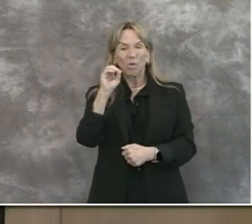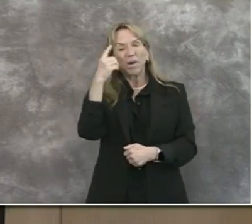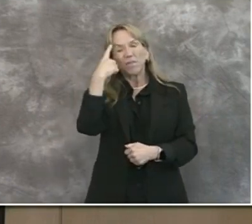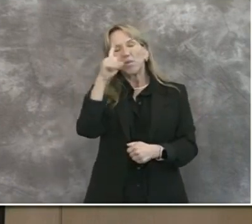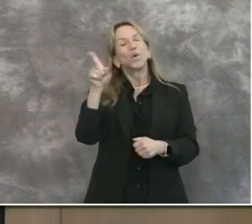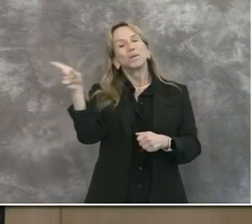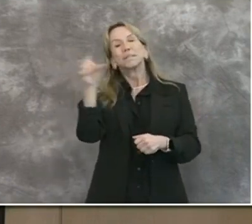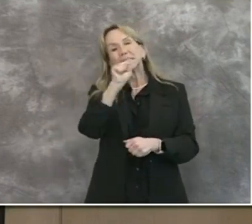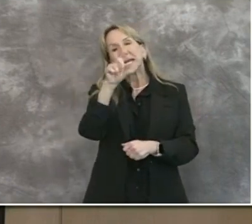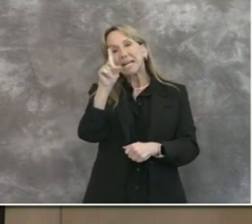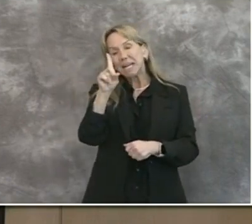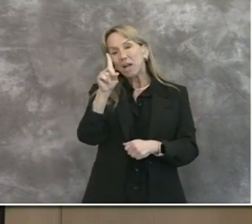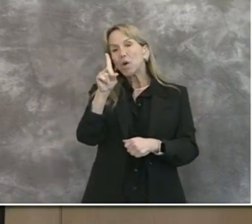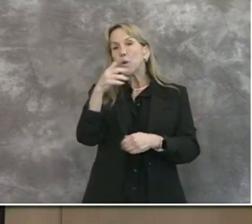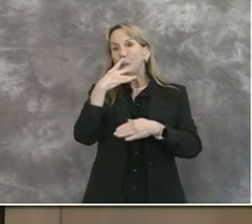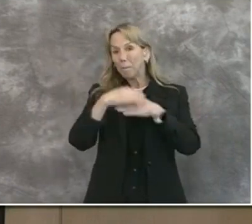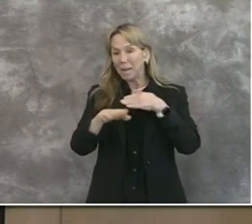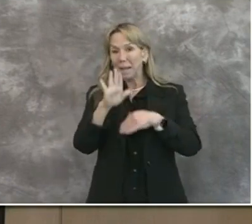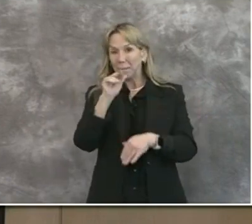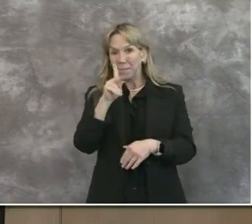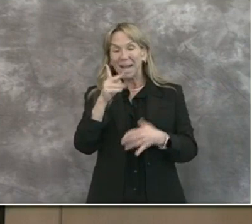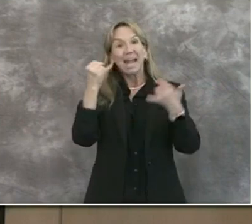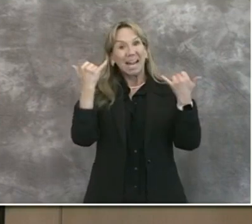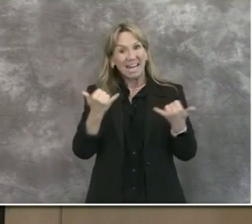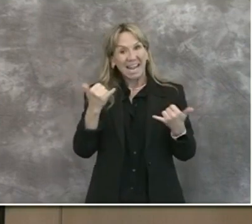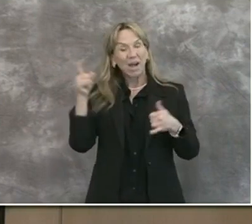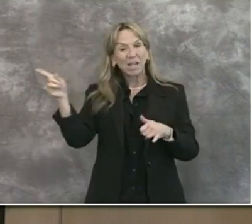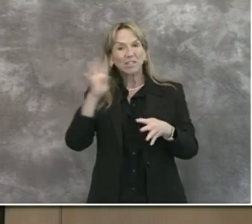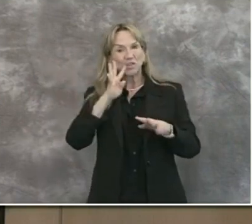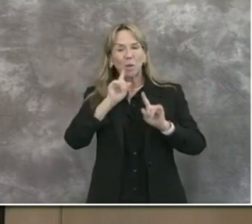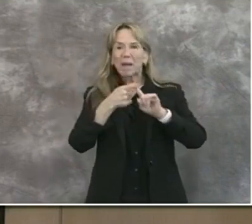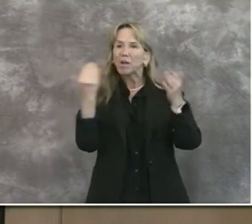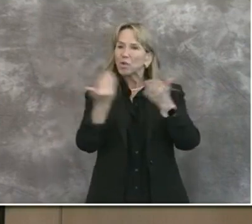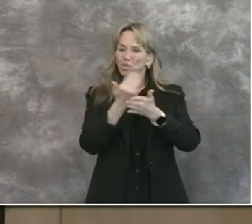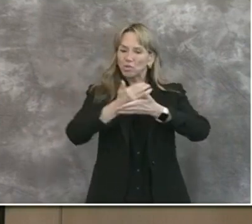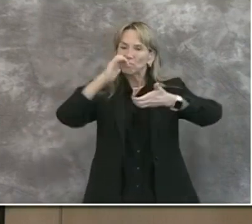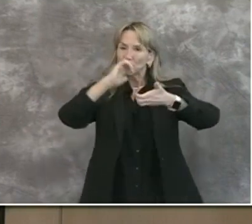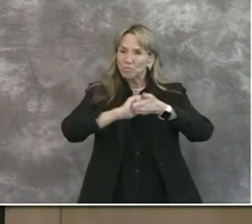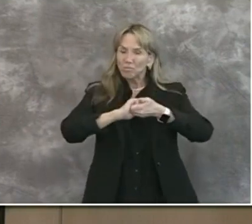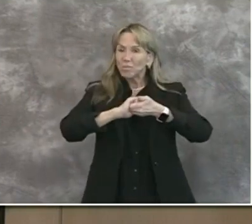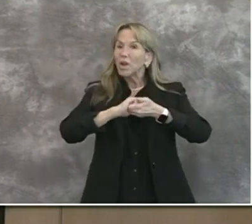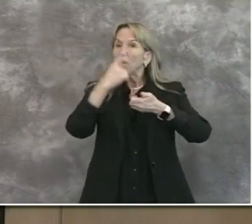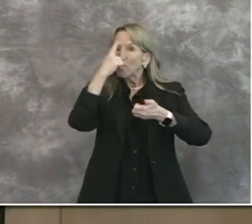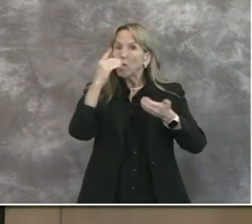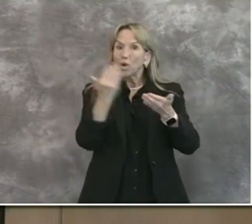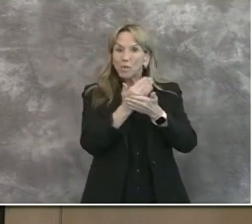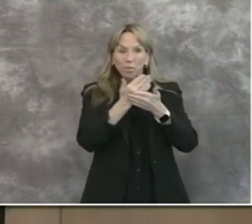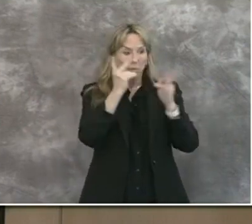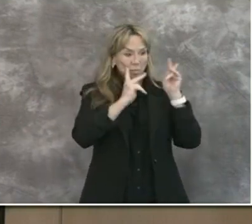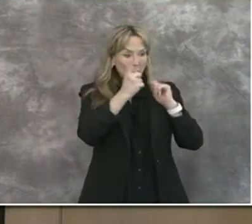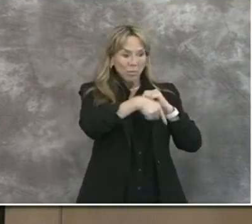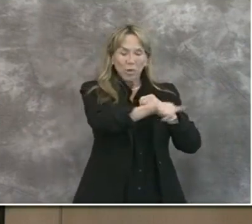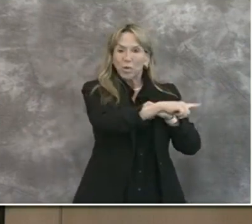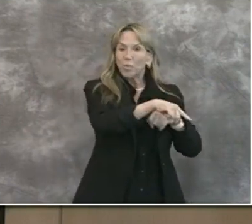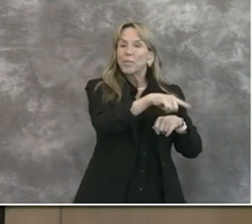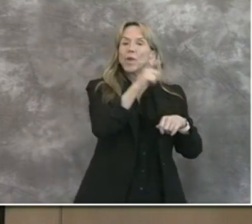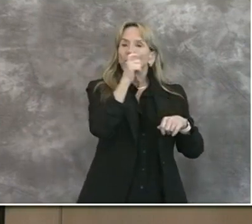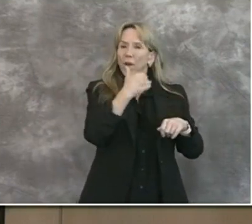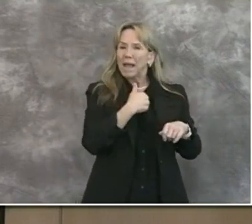about a new partnership on a convalescent therapeutic treatment to help those suffering from COVID-19.